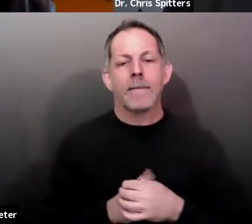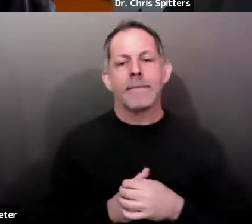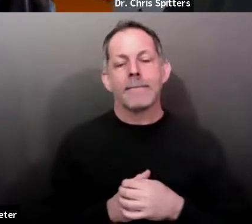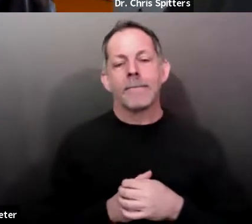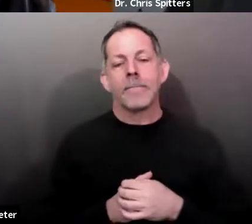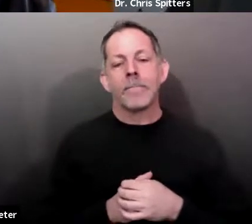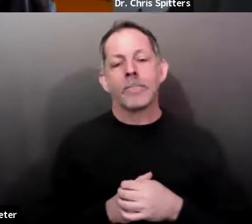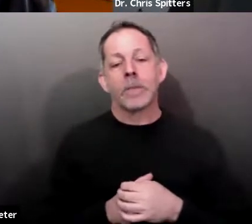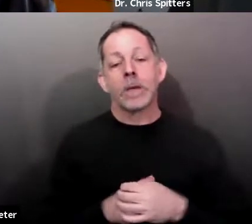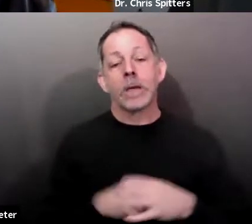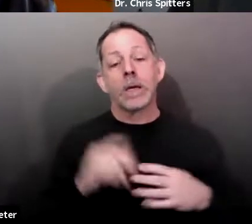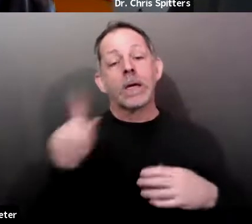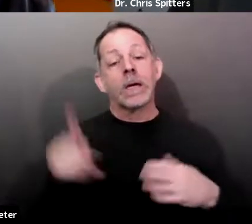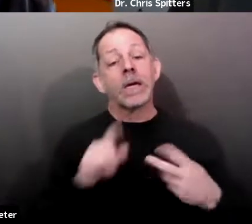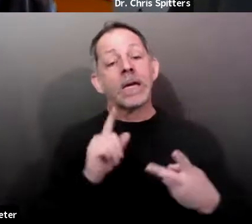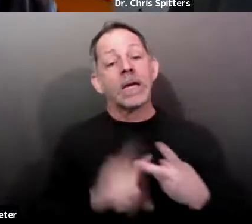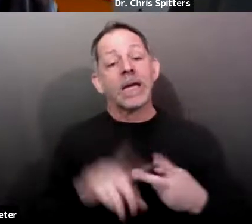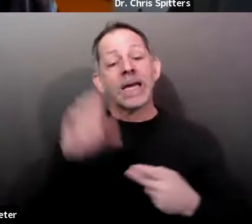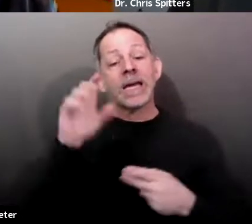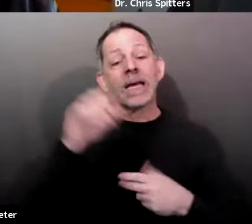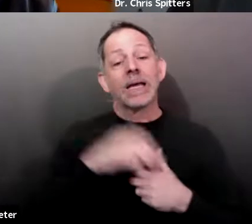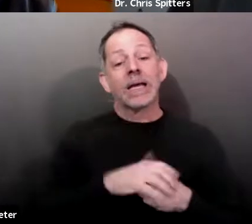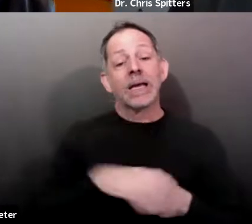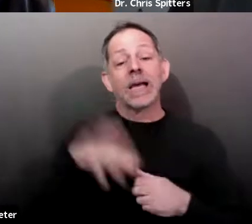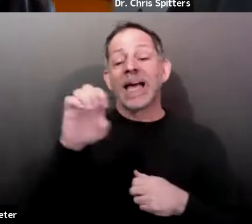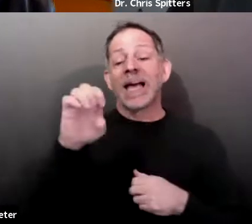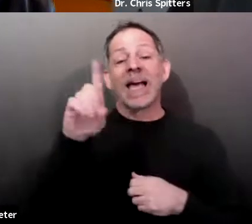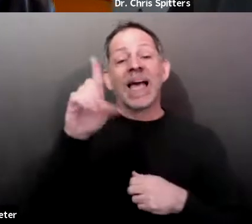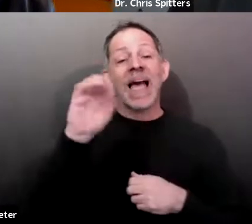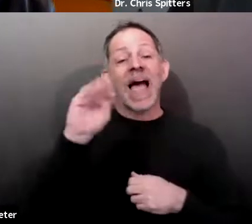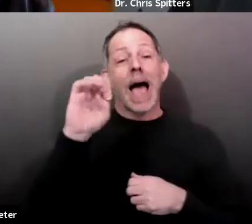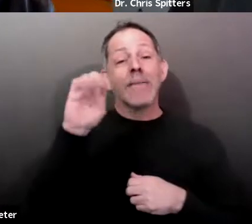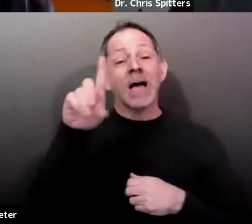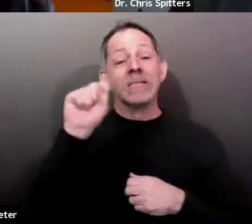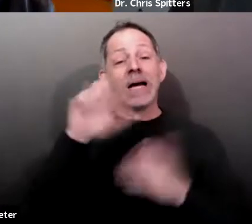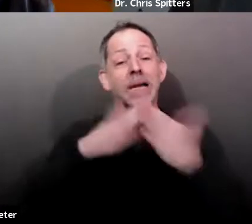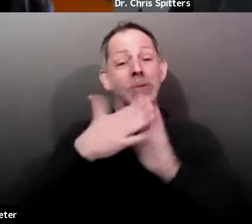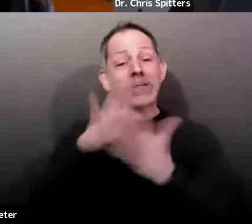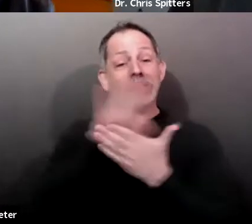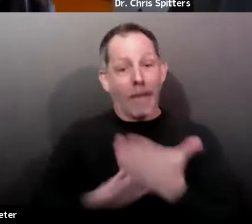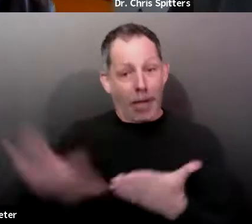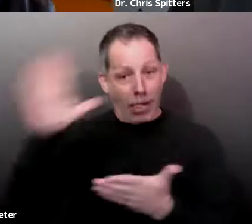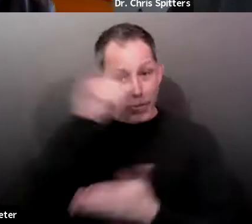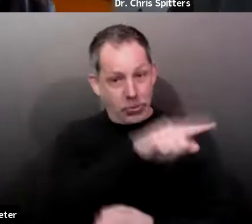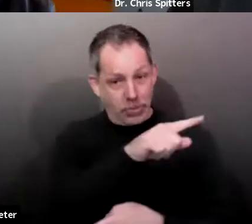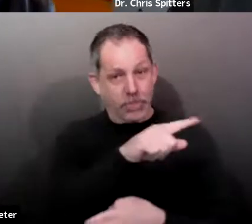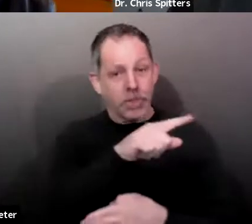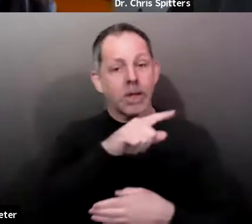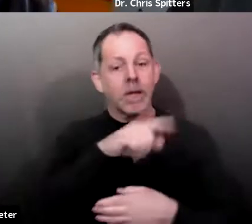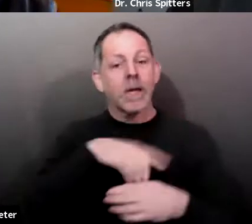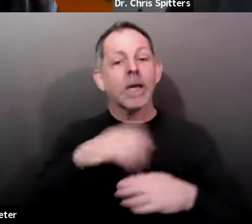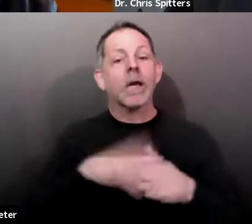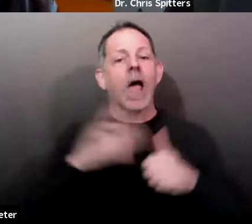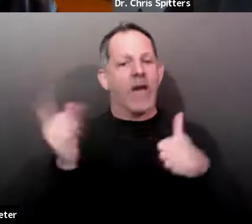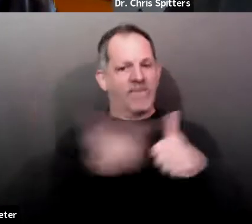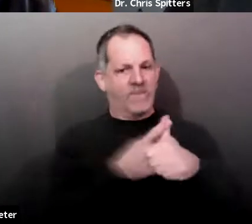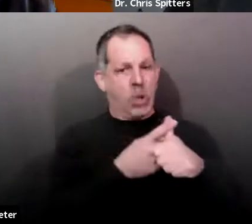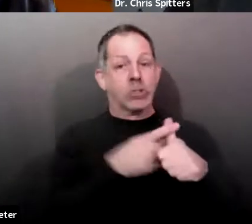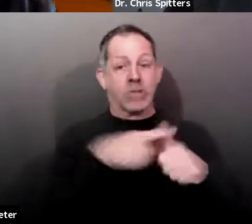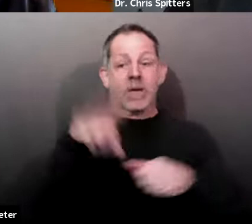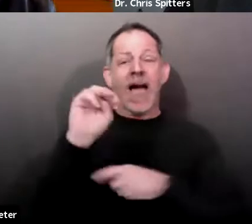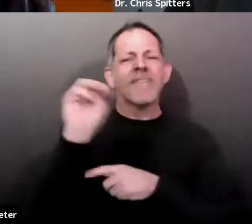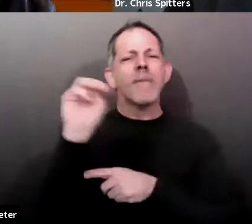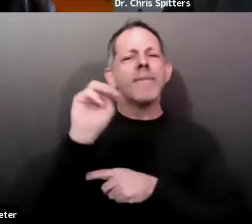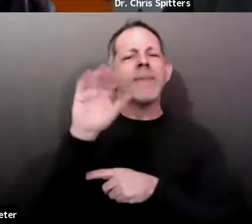Edmonds College site will have first-dose Moderna available today, Wednesday, Friday, and